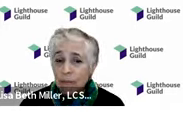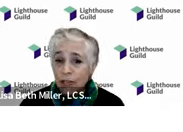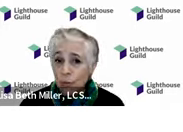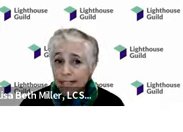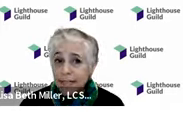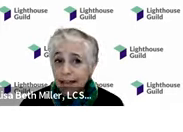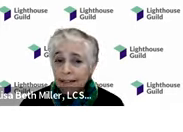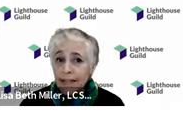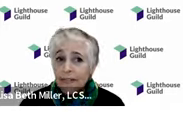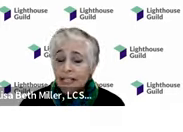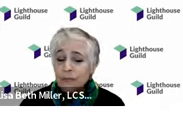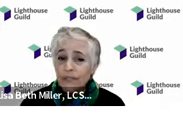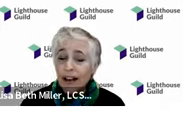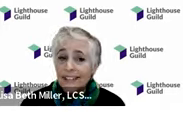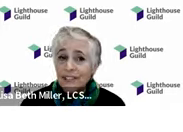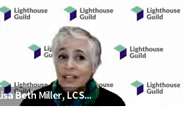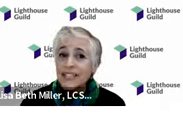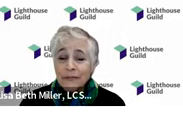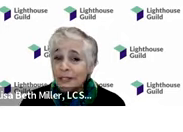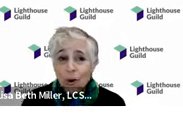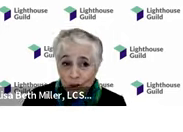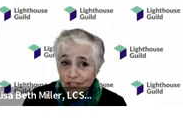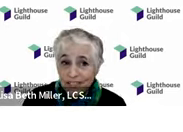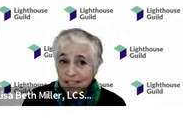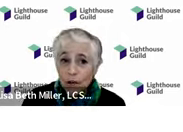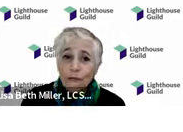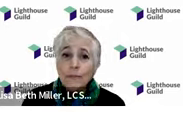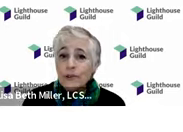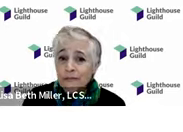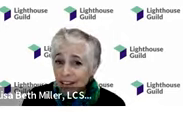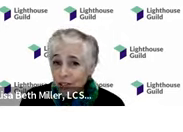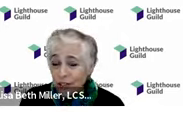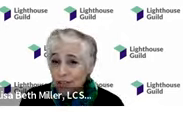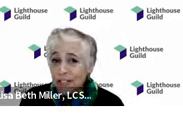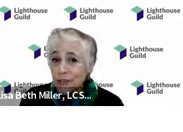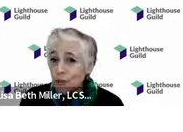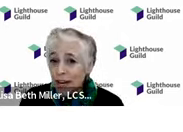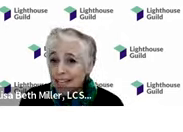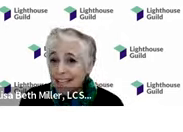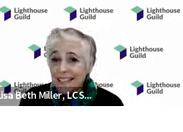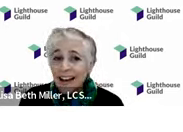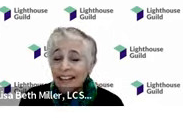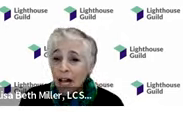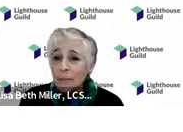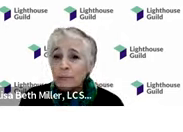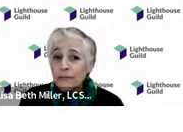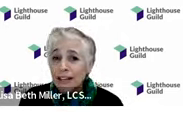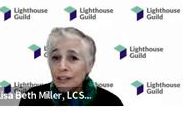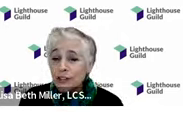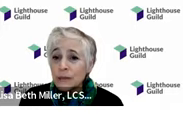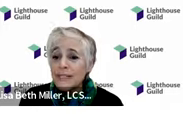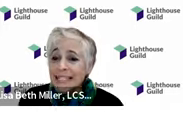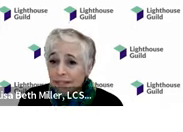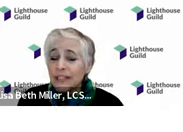-learning tab on our website this provides different courses for professionals these are trainings on helping